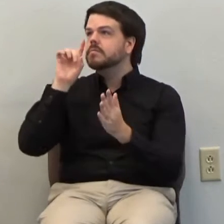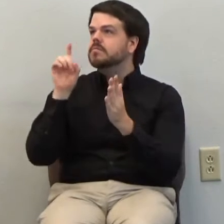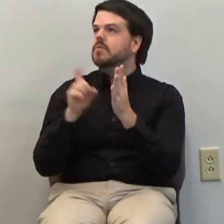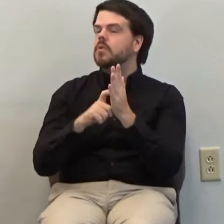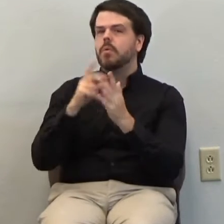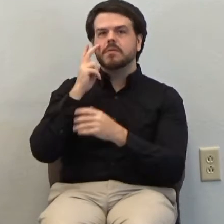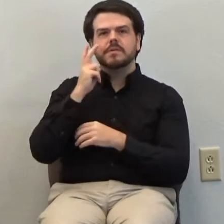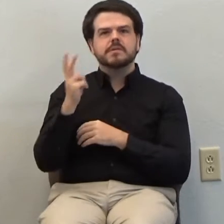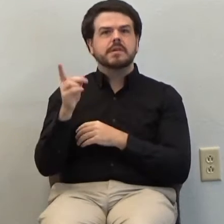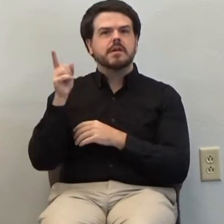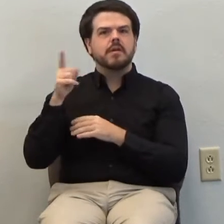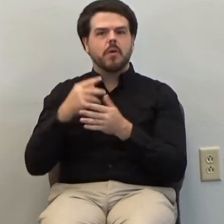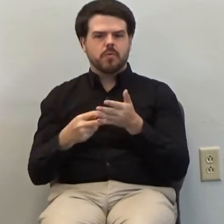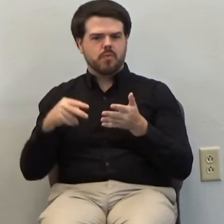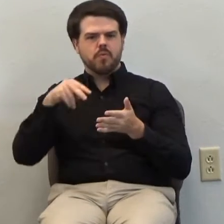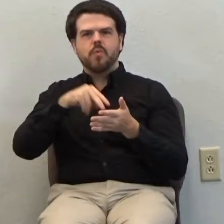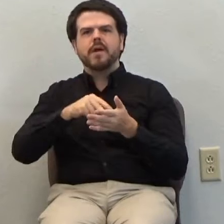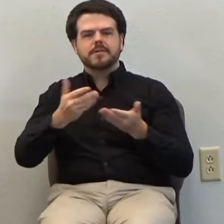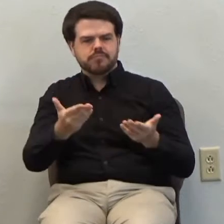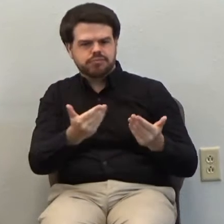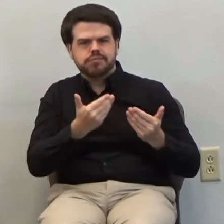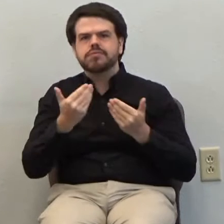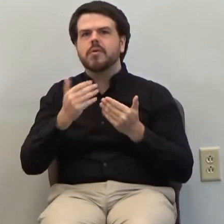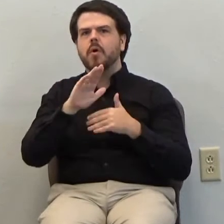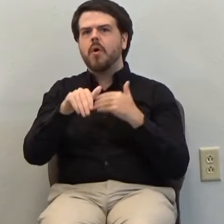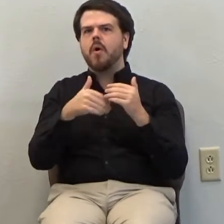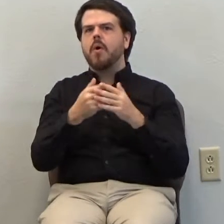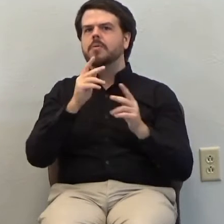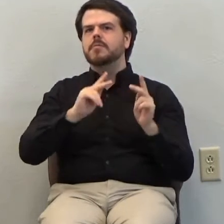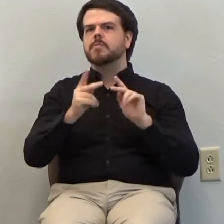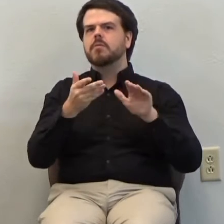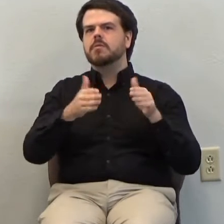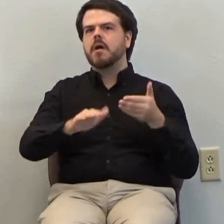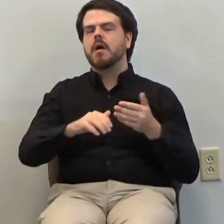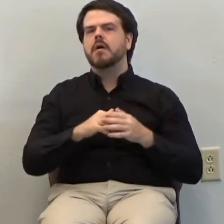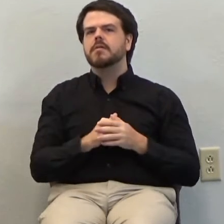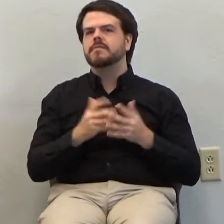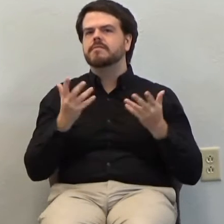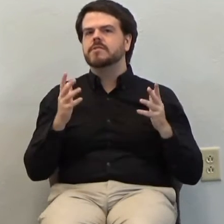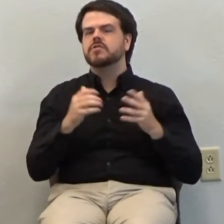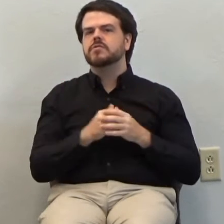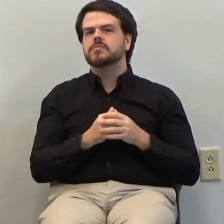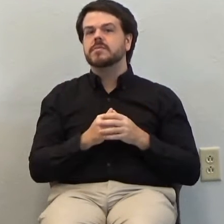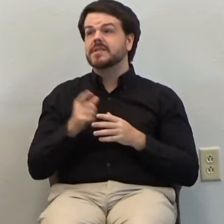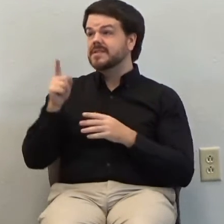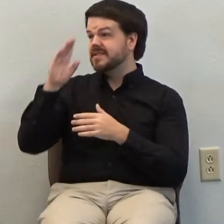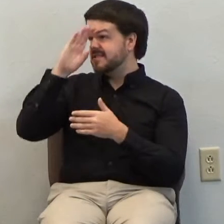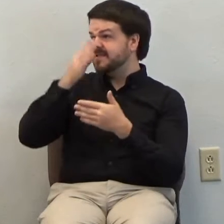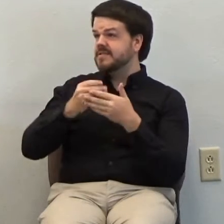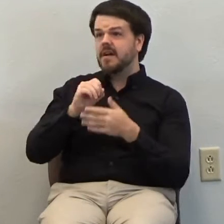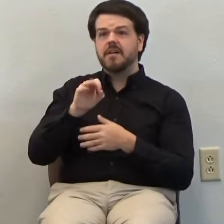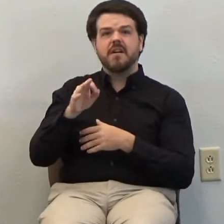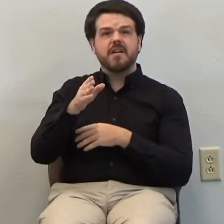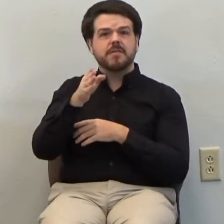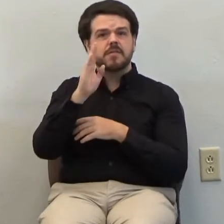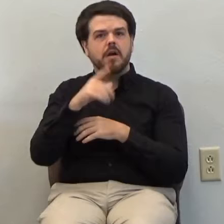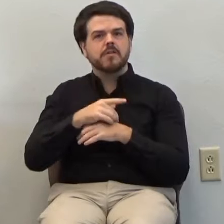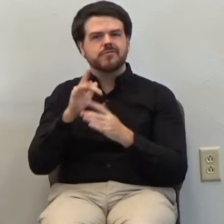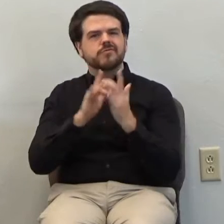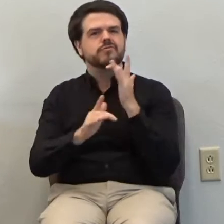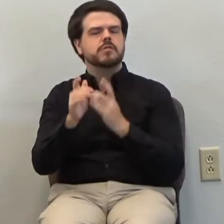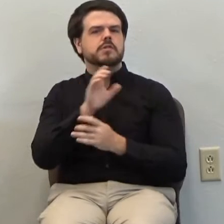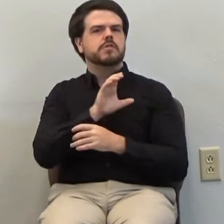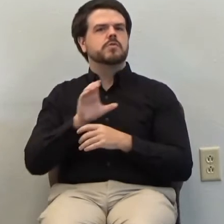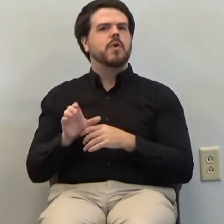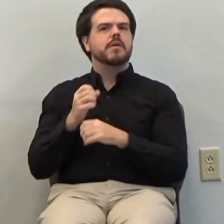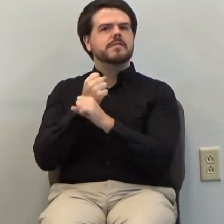bodies of everyone who has died. This man, the Son of God, Jesus Christ, our Savior, who is faithful to